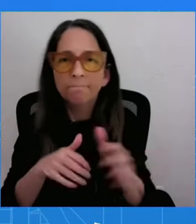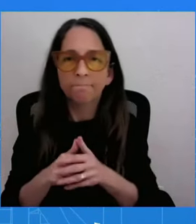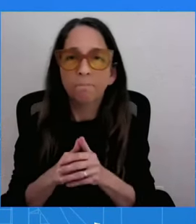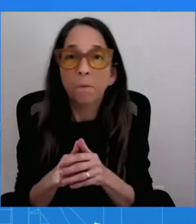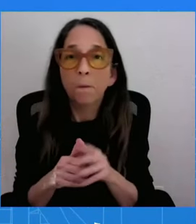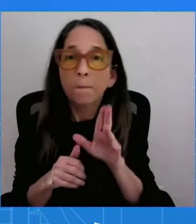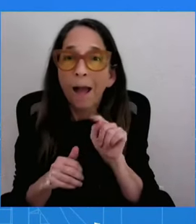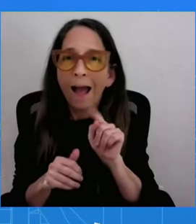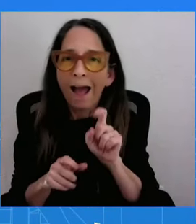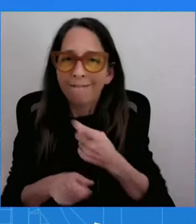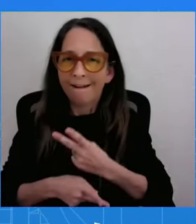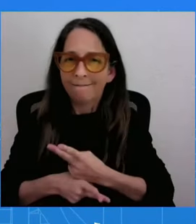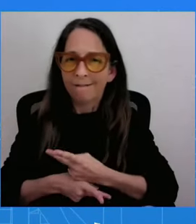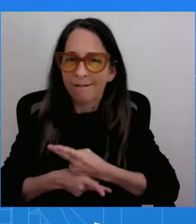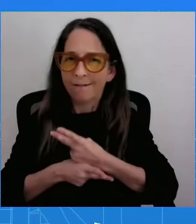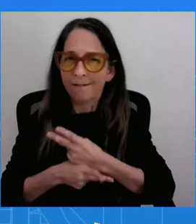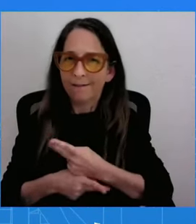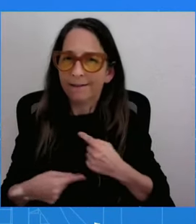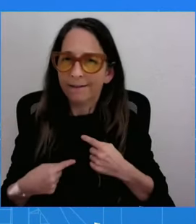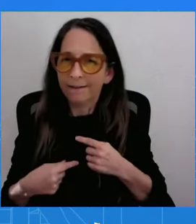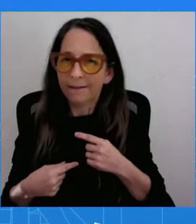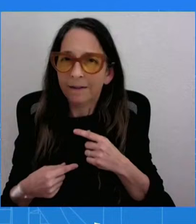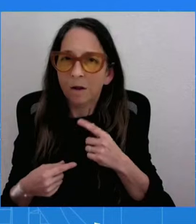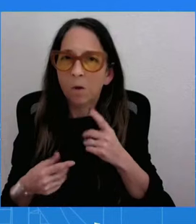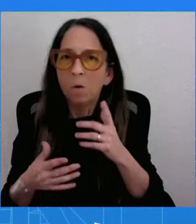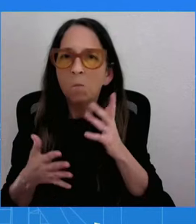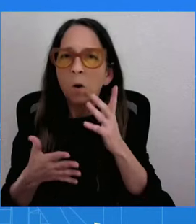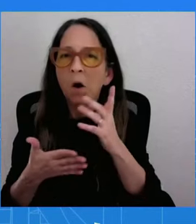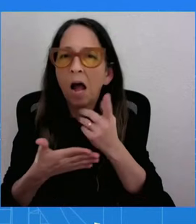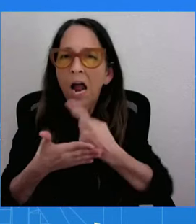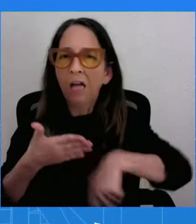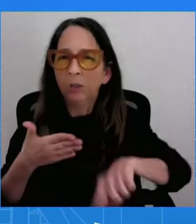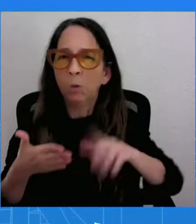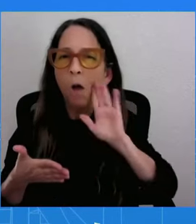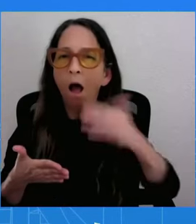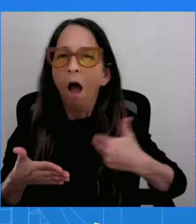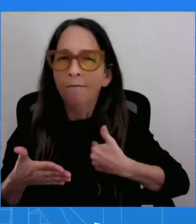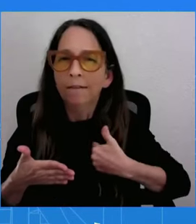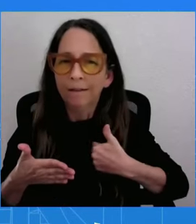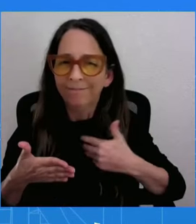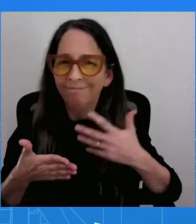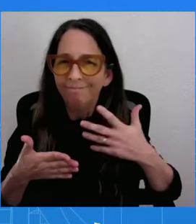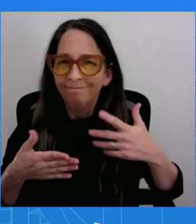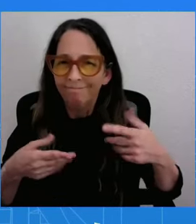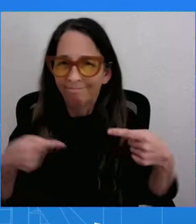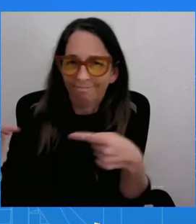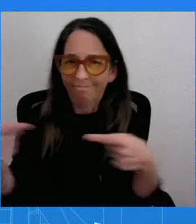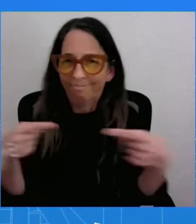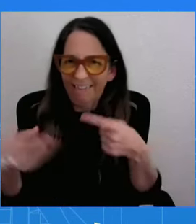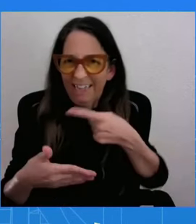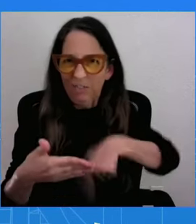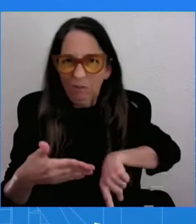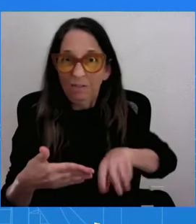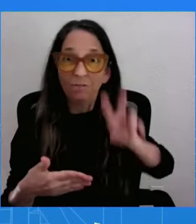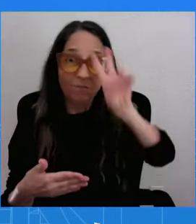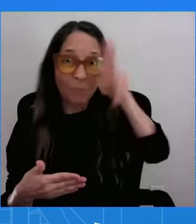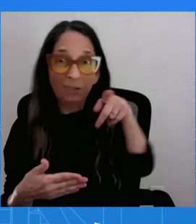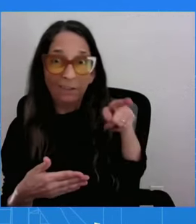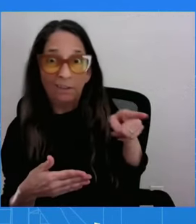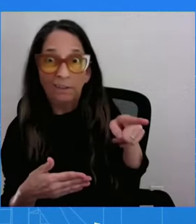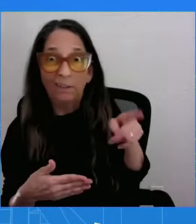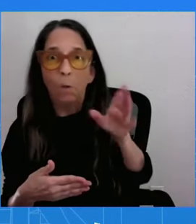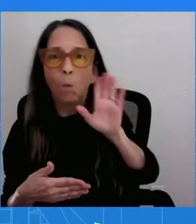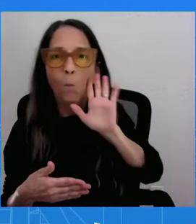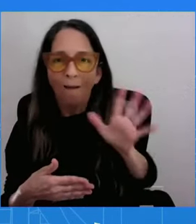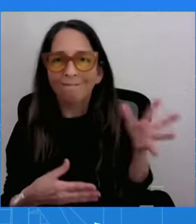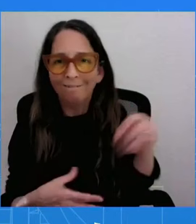there will be a debate that the Vice President will be participating in, and I would have her campaign speak to that